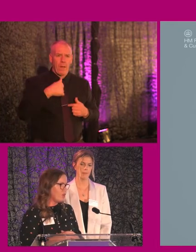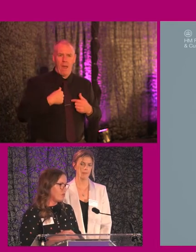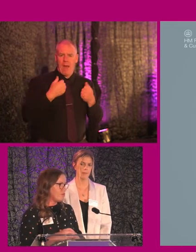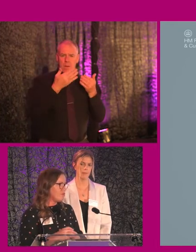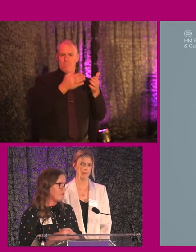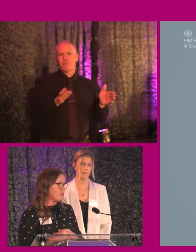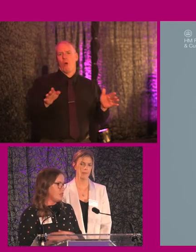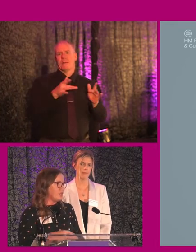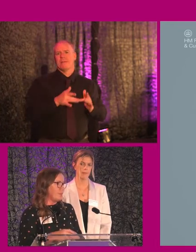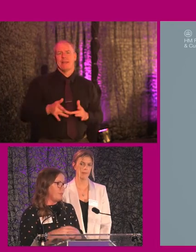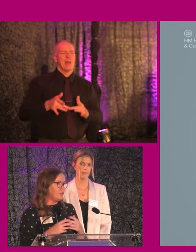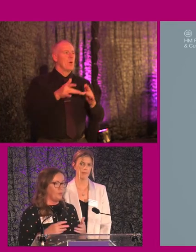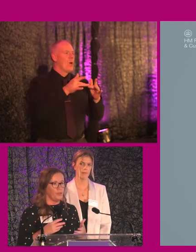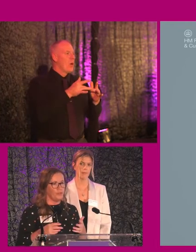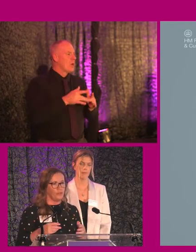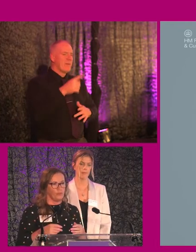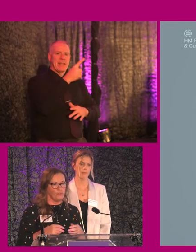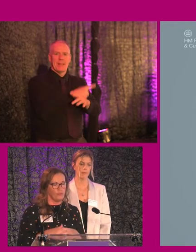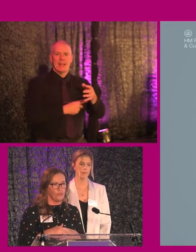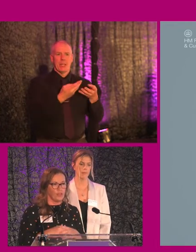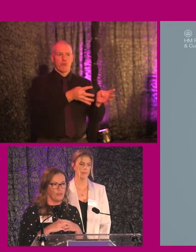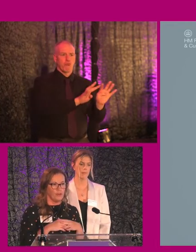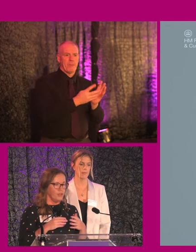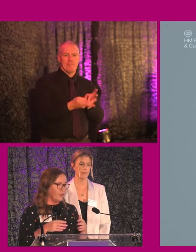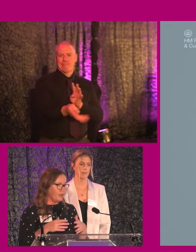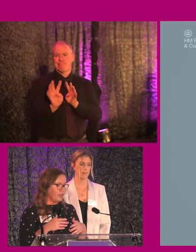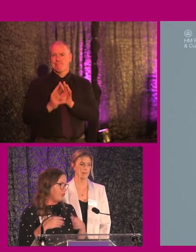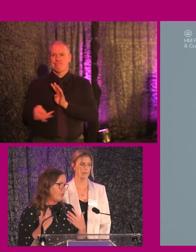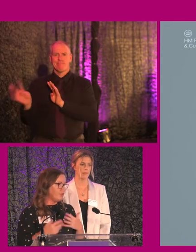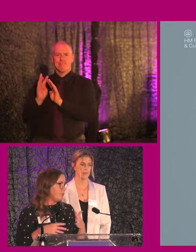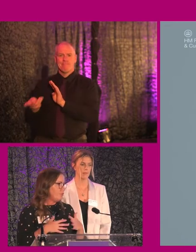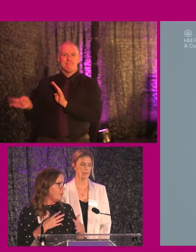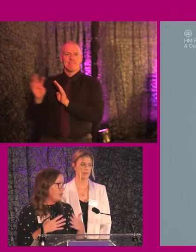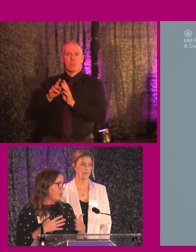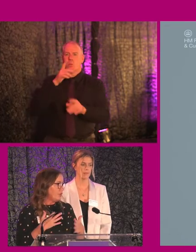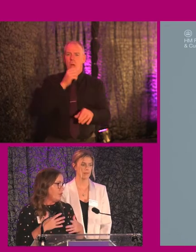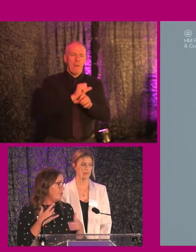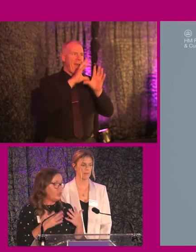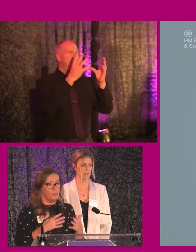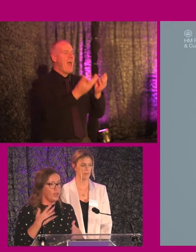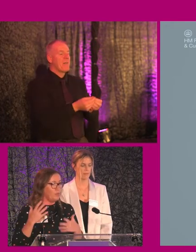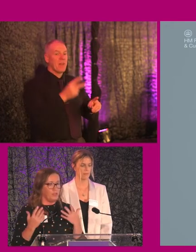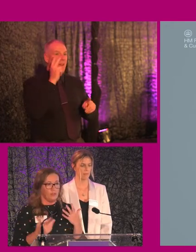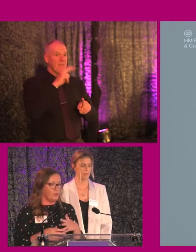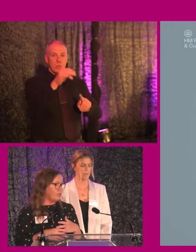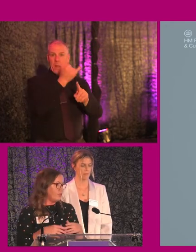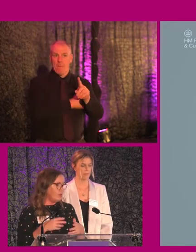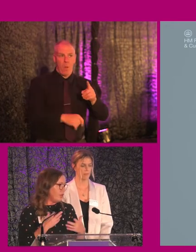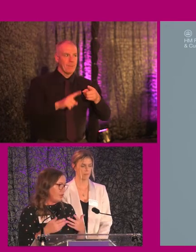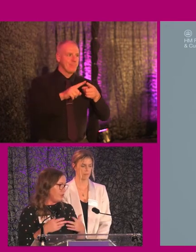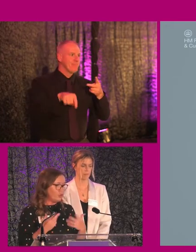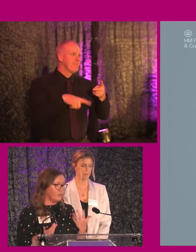network of disability groups that cover everything from visual impairments,